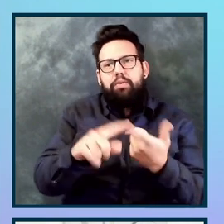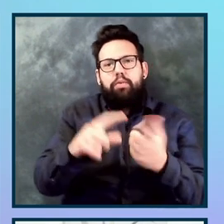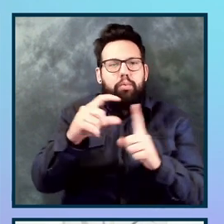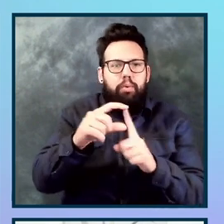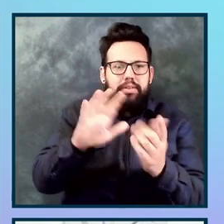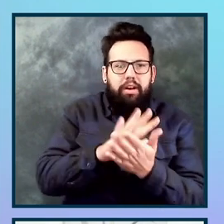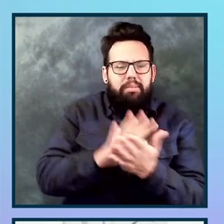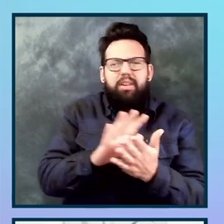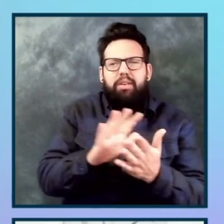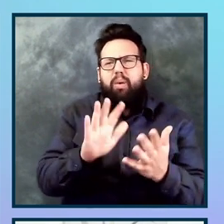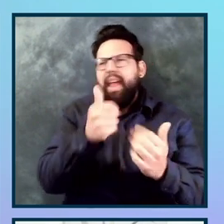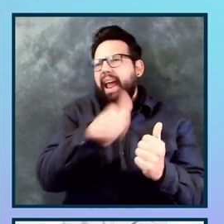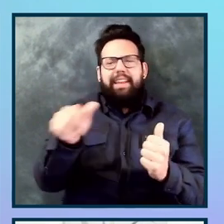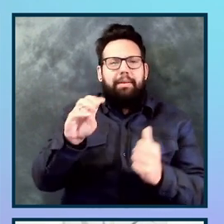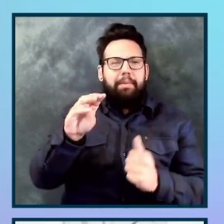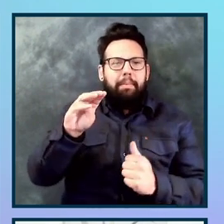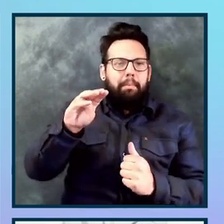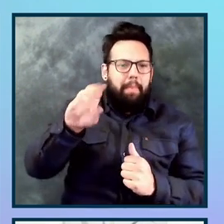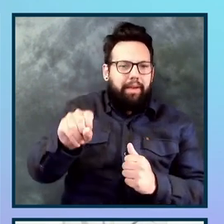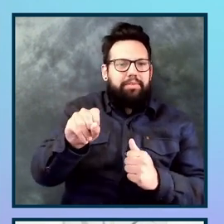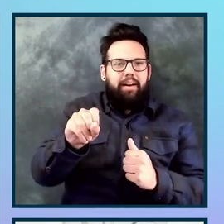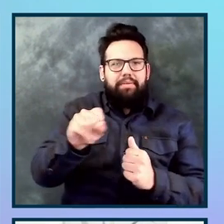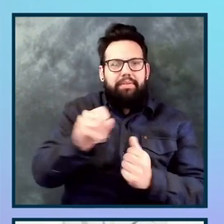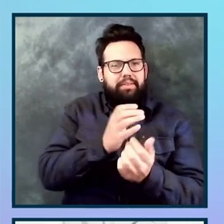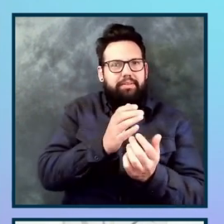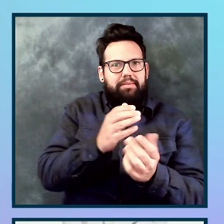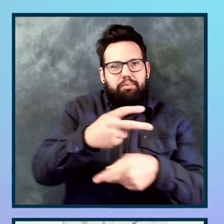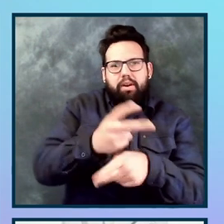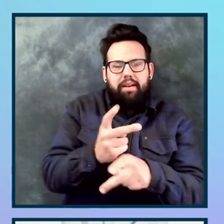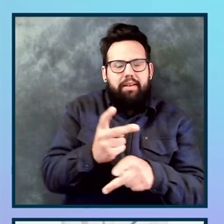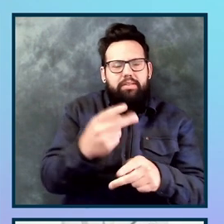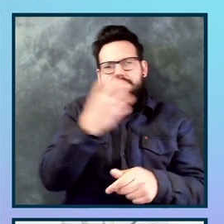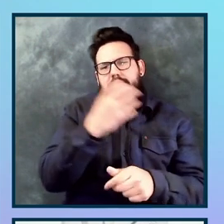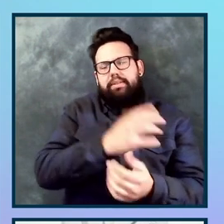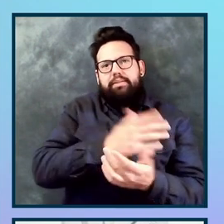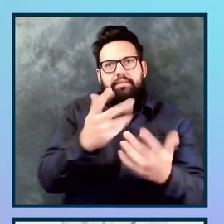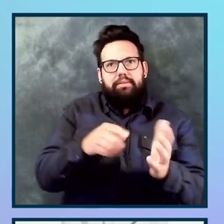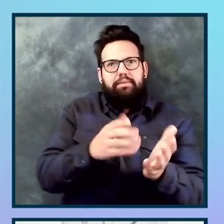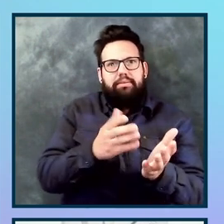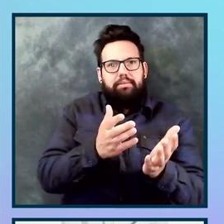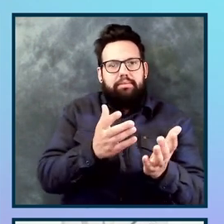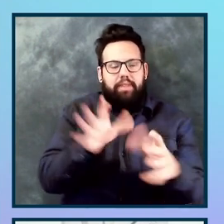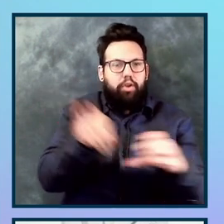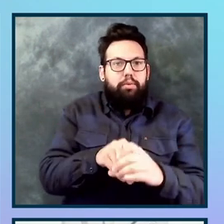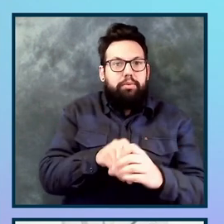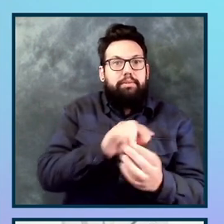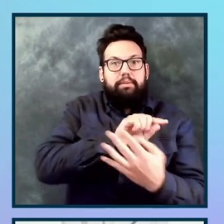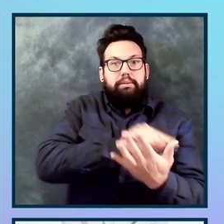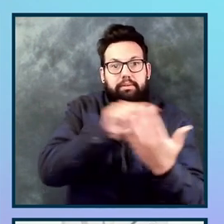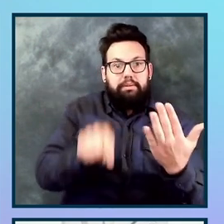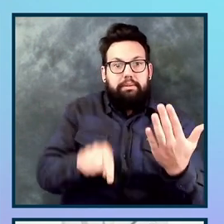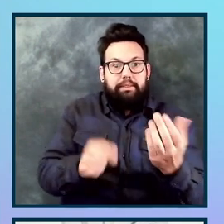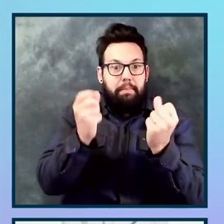office suite and kiosks and all kinds of things, very comprehensive. Um, and then finally, if you have